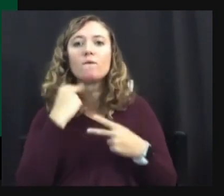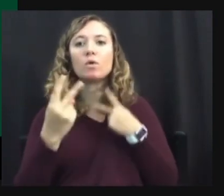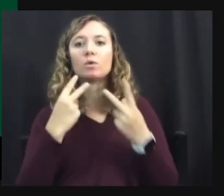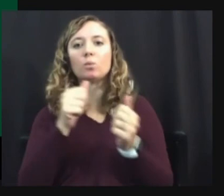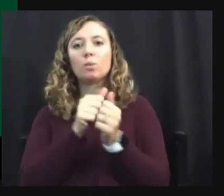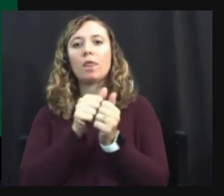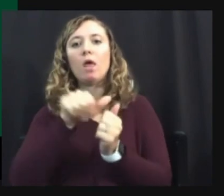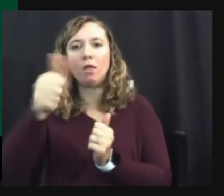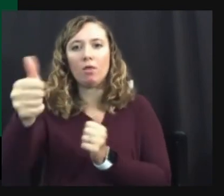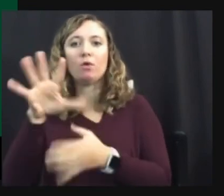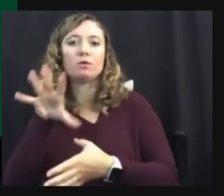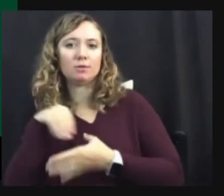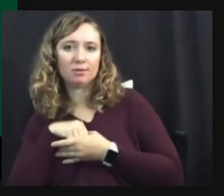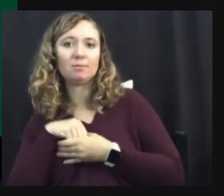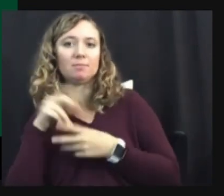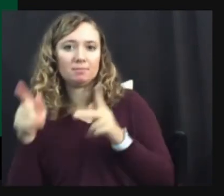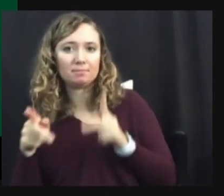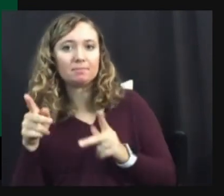Um,